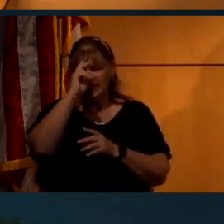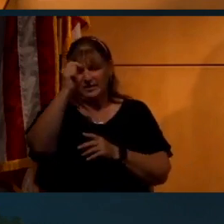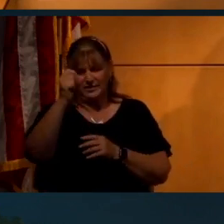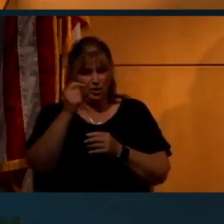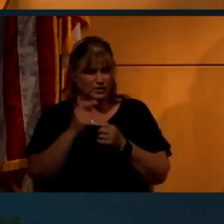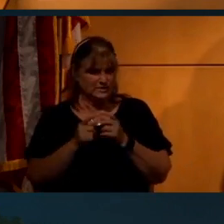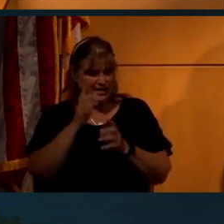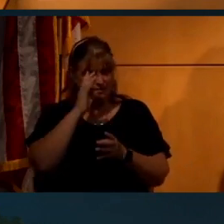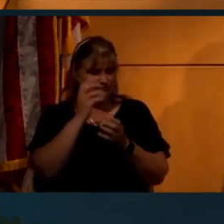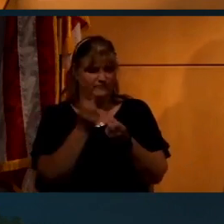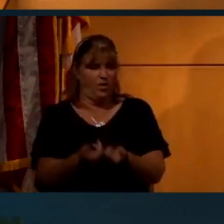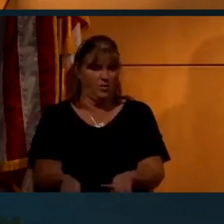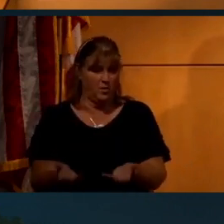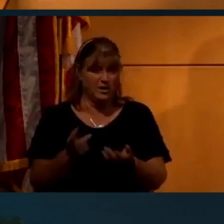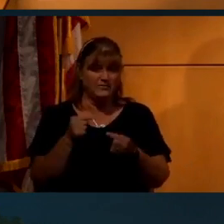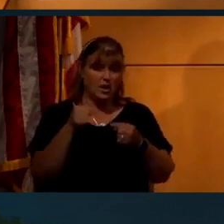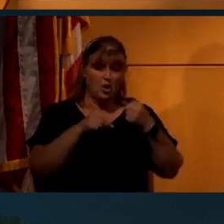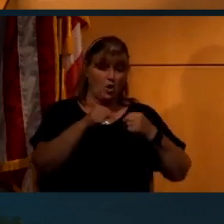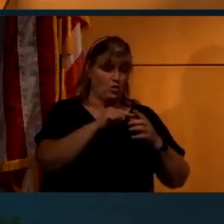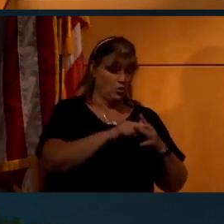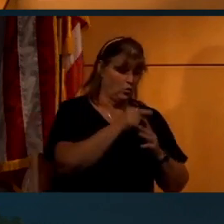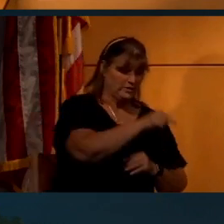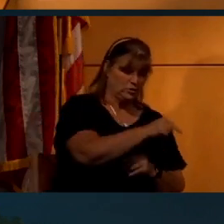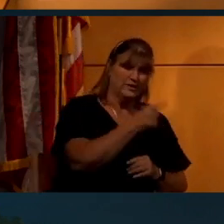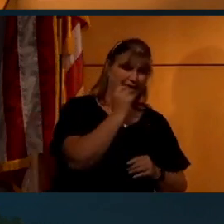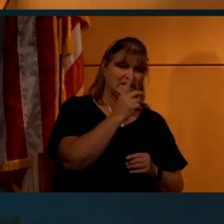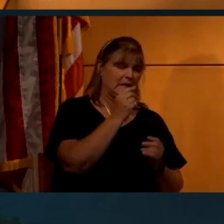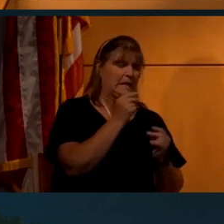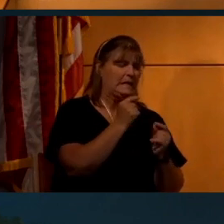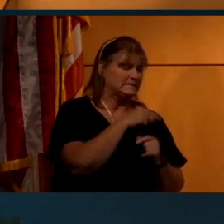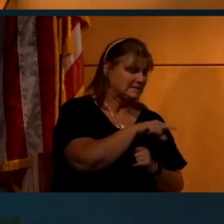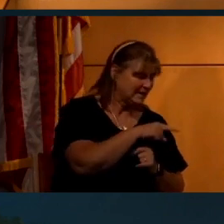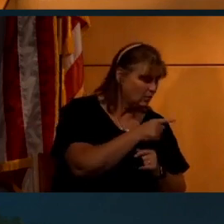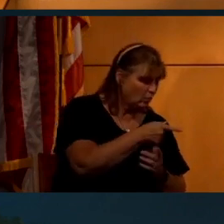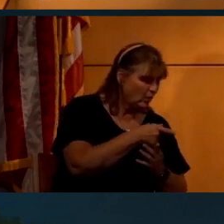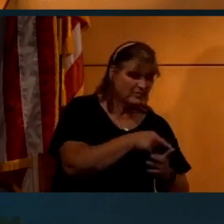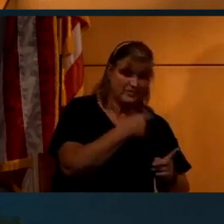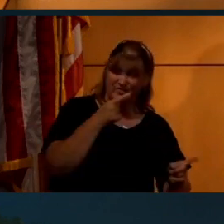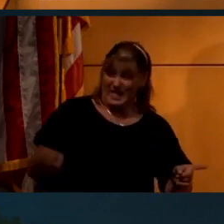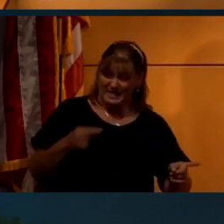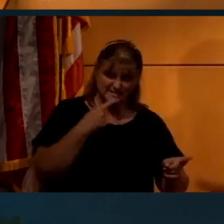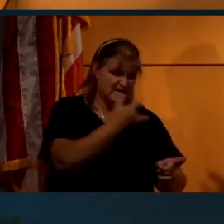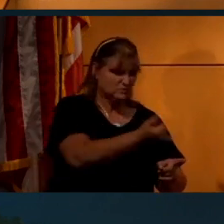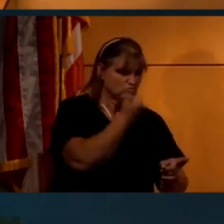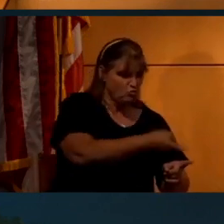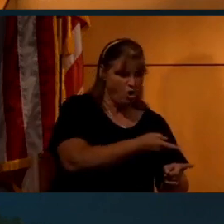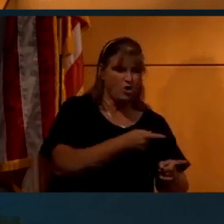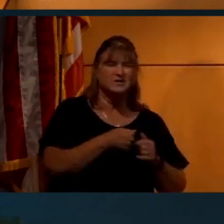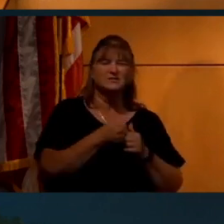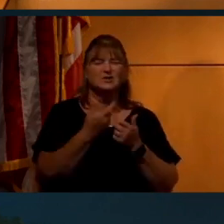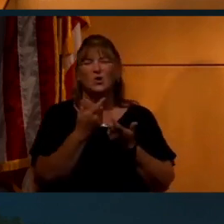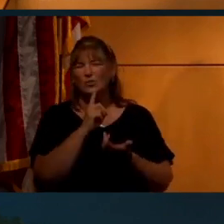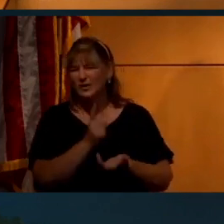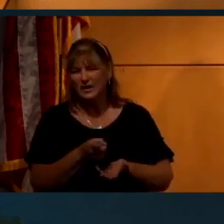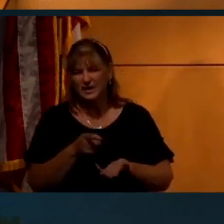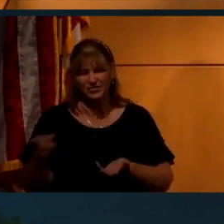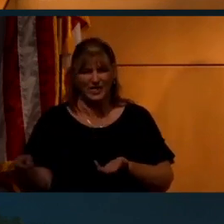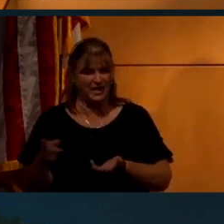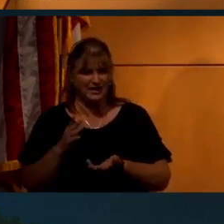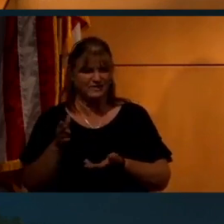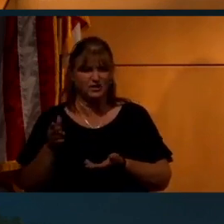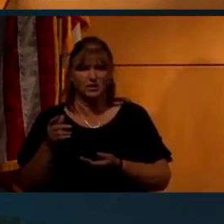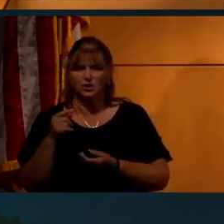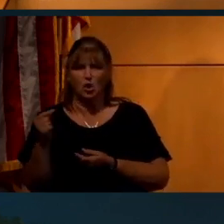fall apart. If they go to the original source material, you can see instantly that what they're claiming is wrong, which weirdly, they never